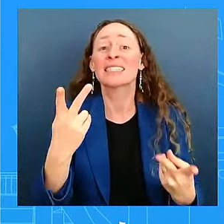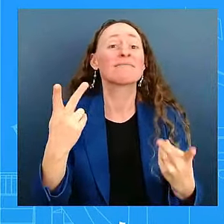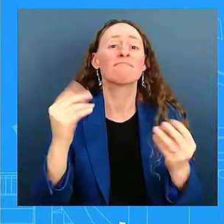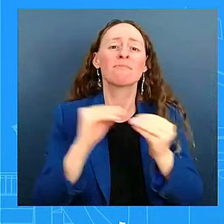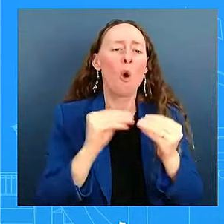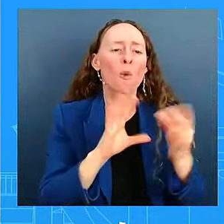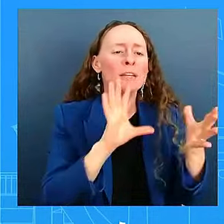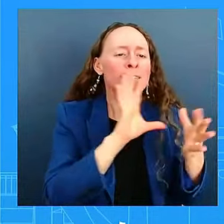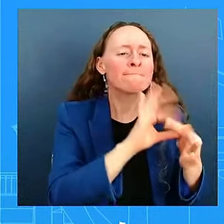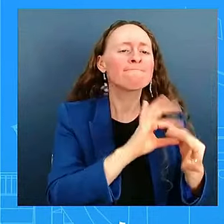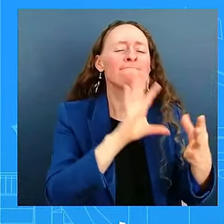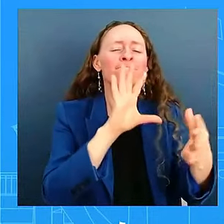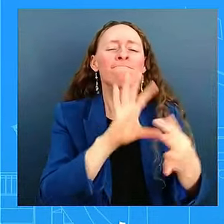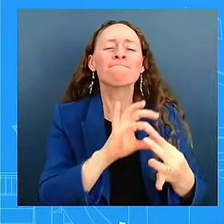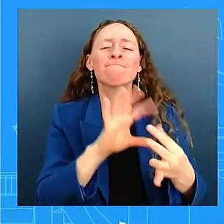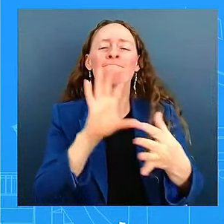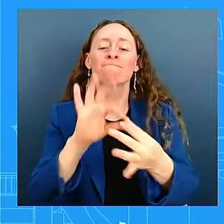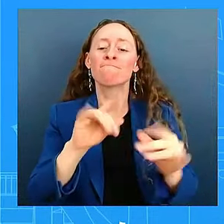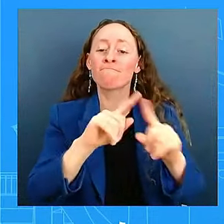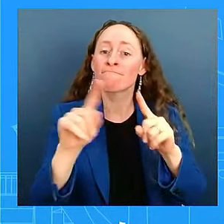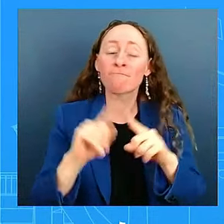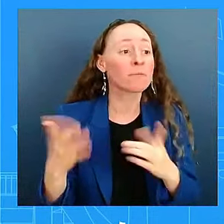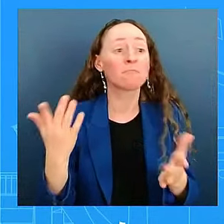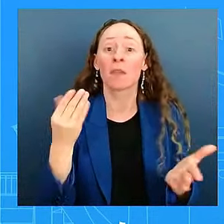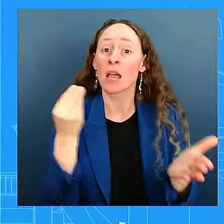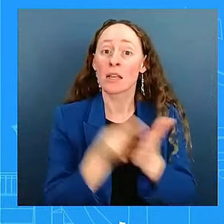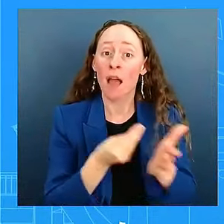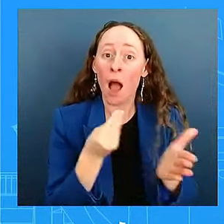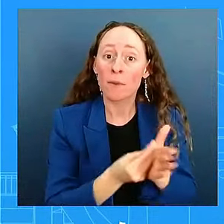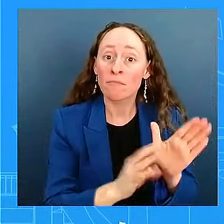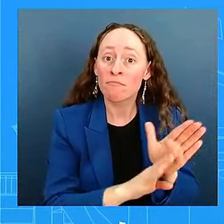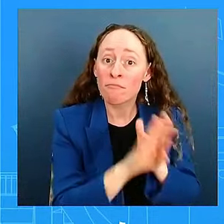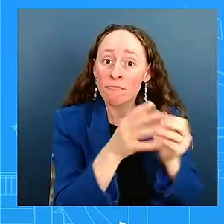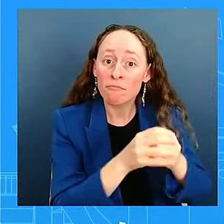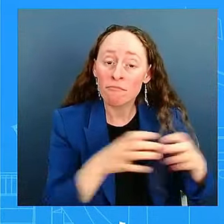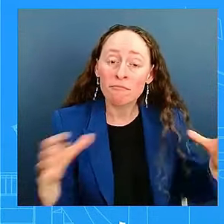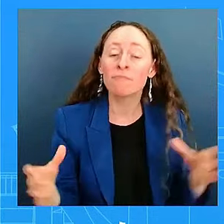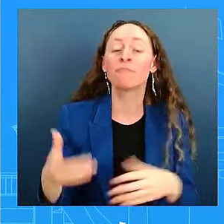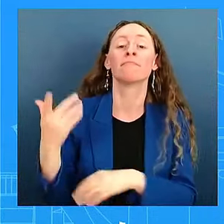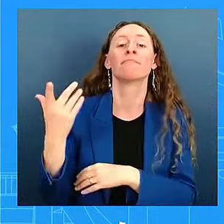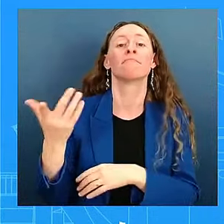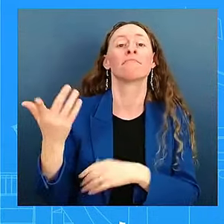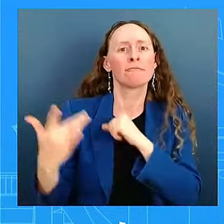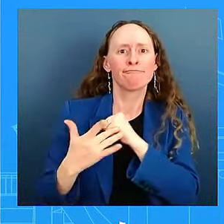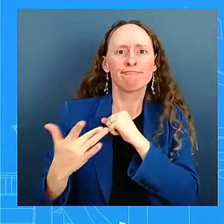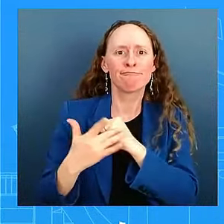economy, right? When it comes to technology. And so that's what you're going to see from this President.